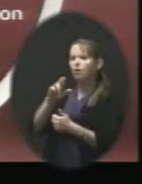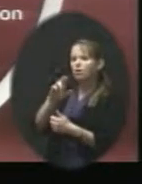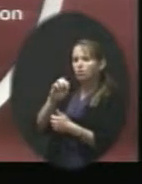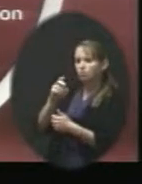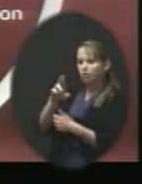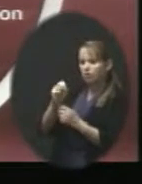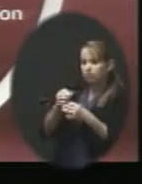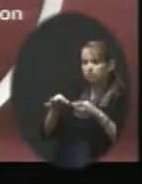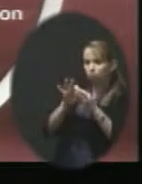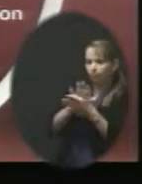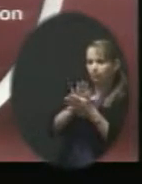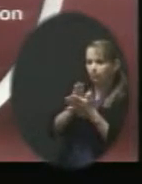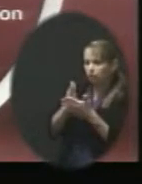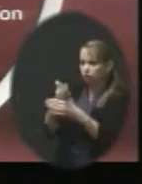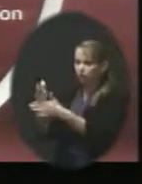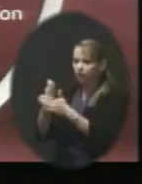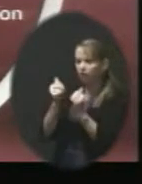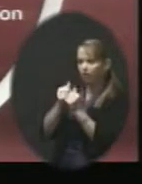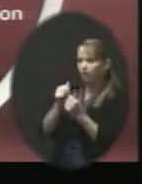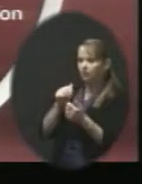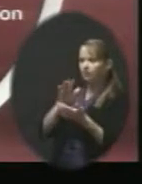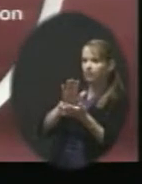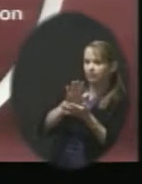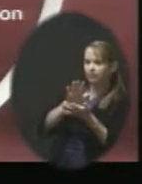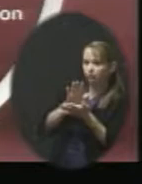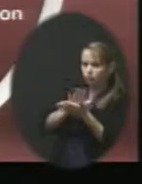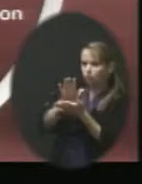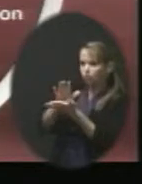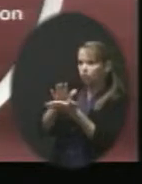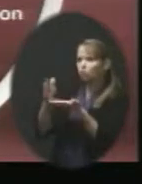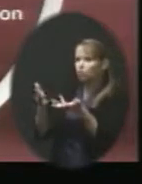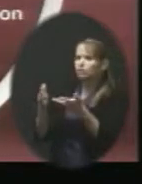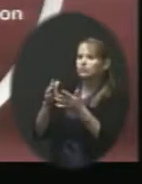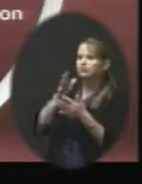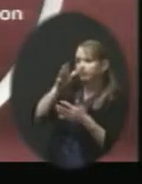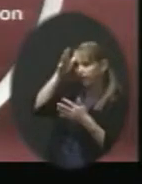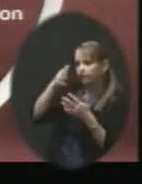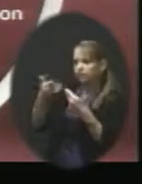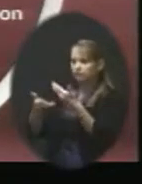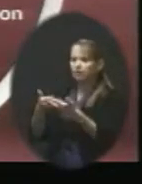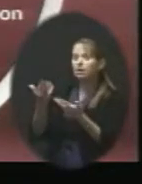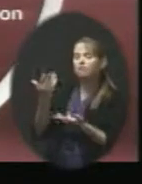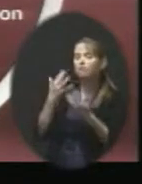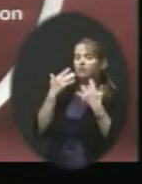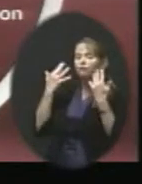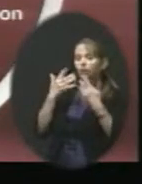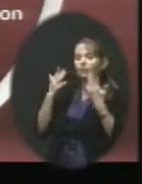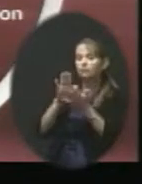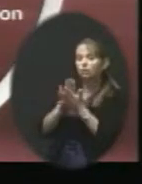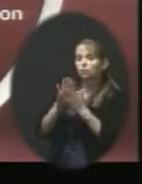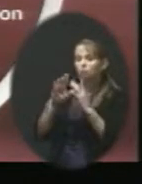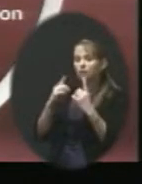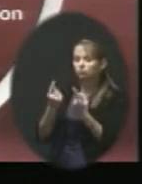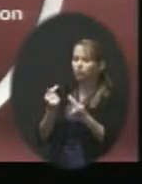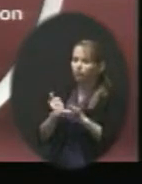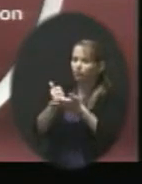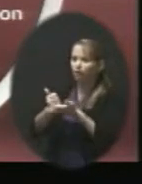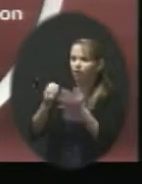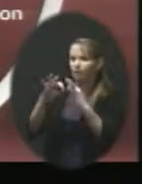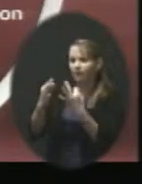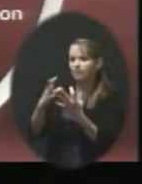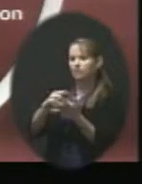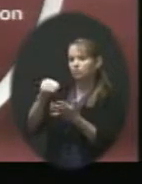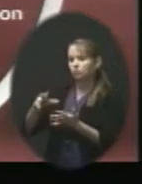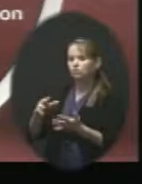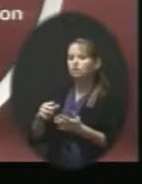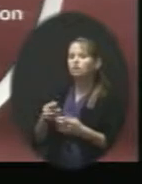do that and follow the law and the regulations and still be a friendly school district that's trying to help families and students? A couple more